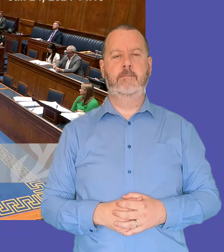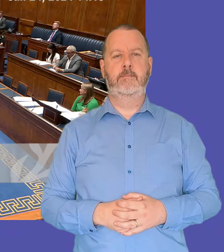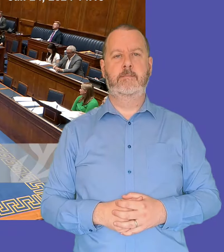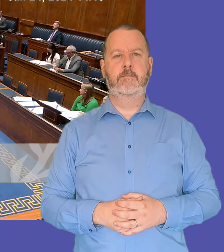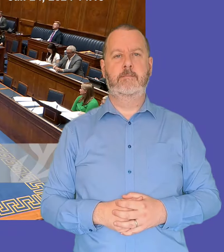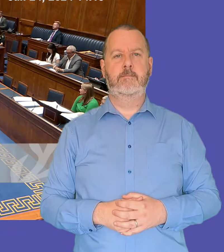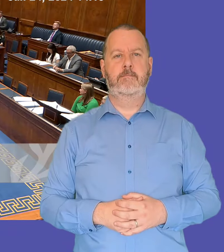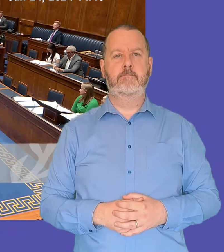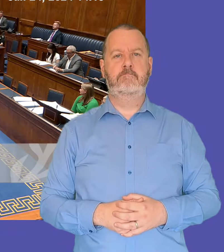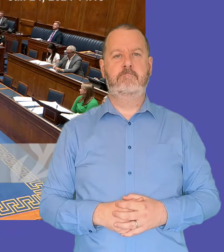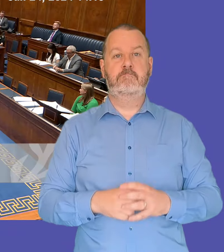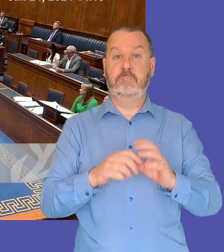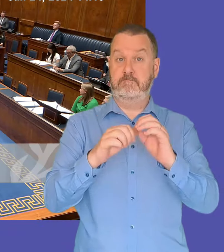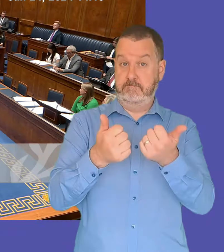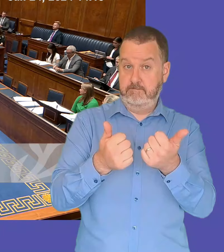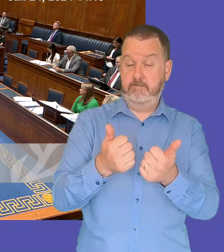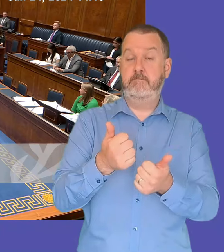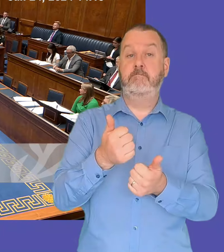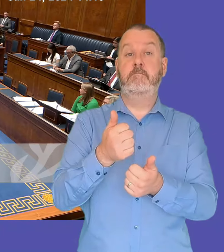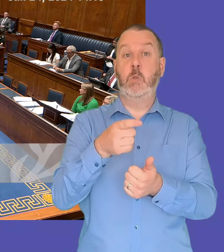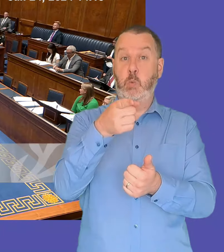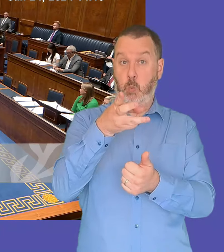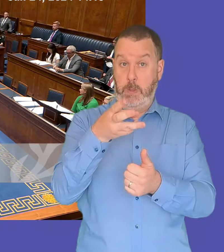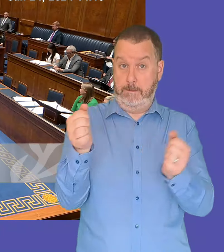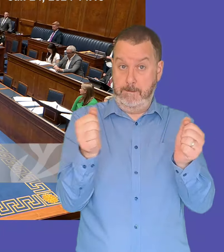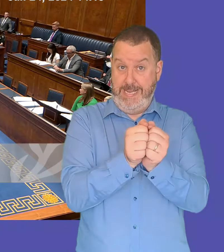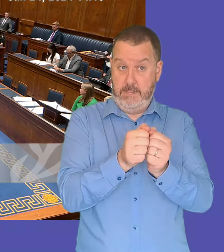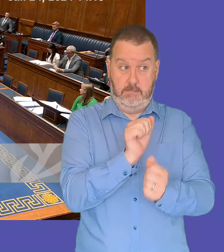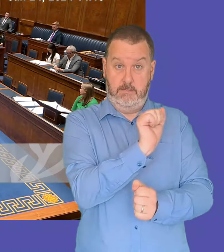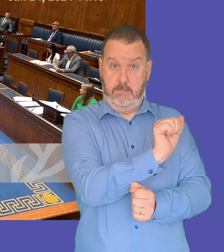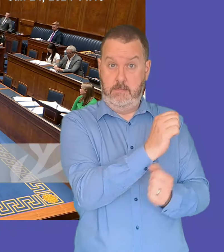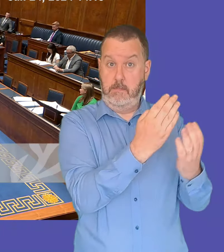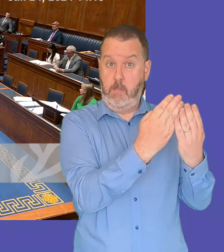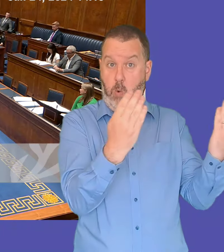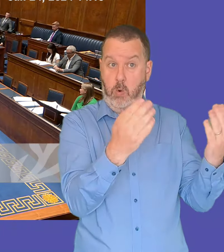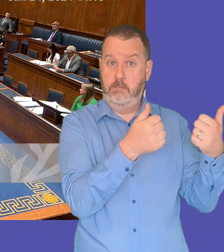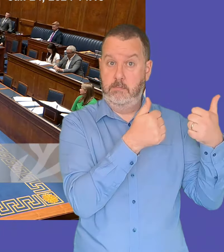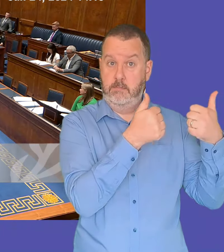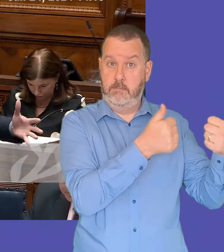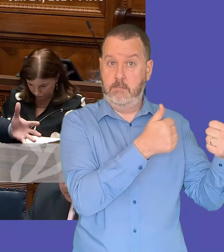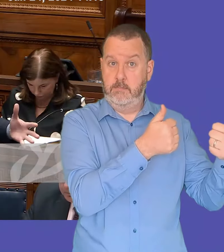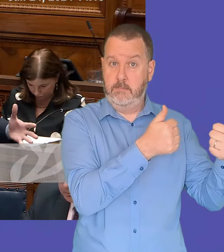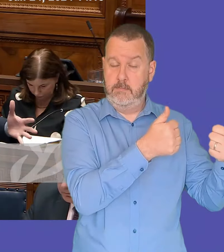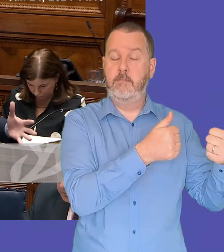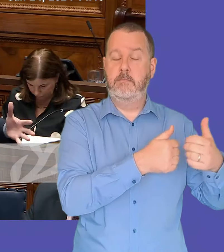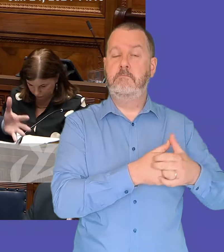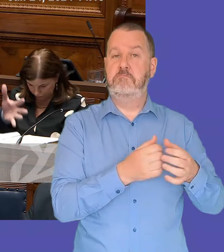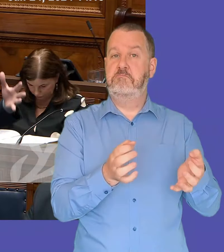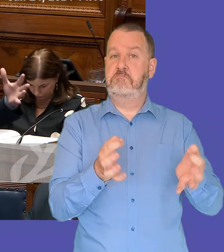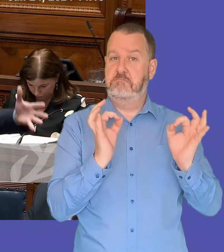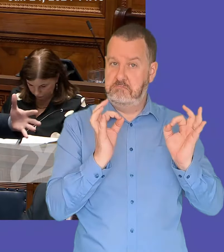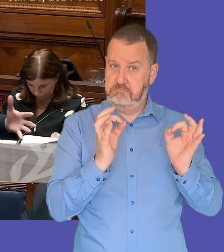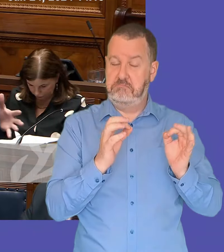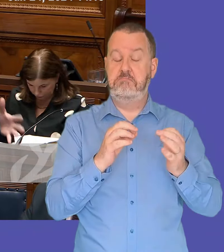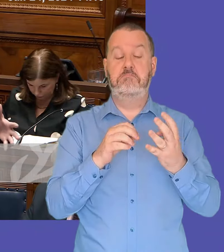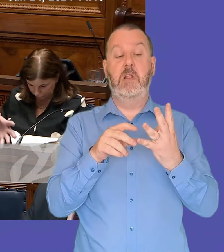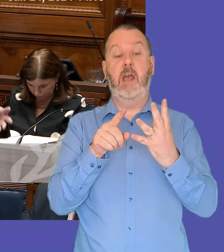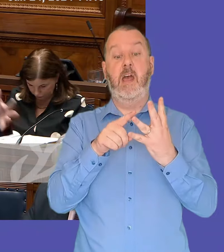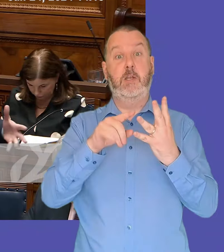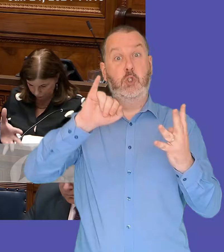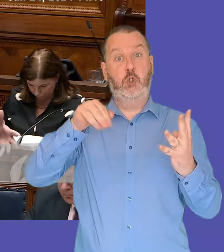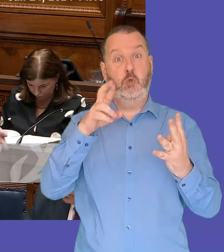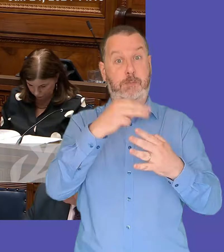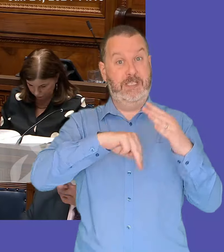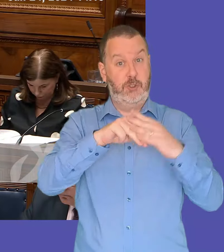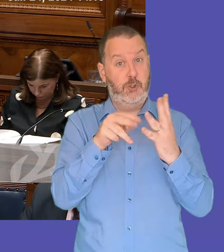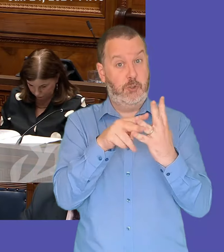speaker uh first minister welcome the fact that you're meeting with the board and obviously we now have first deputy uh junior ministers for